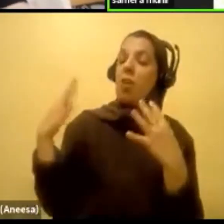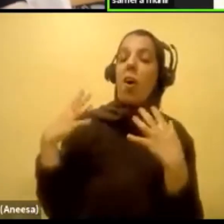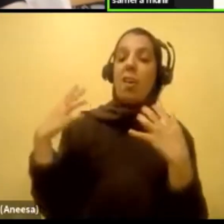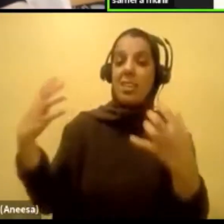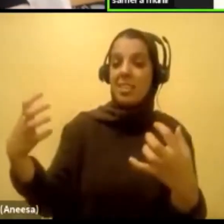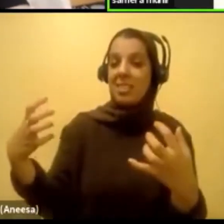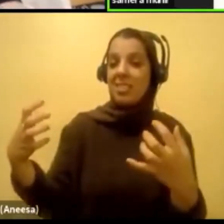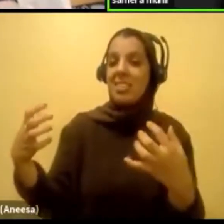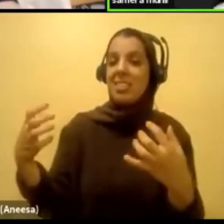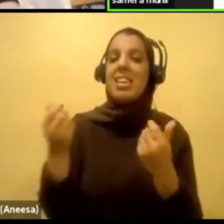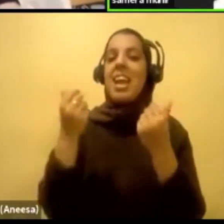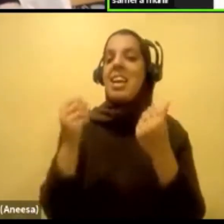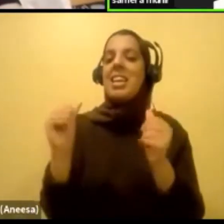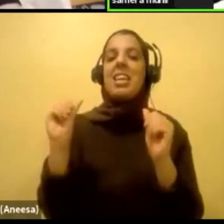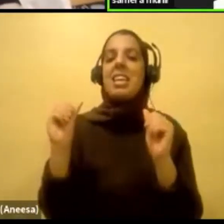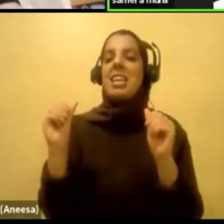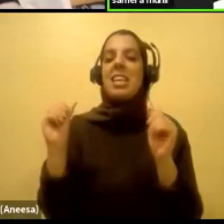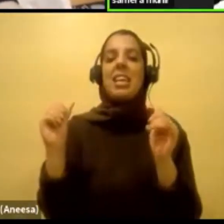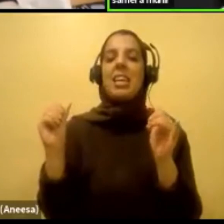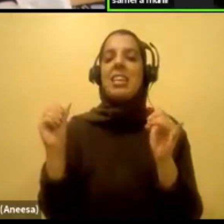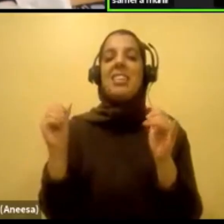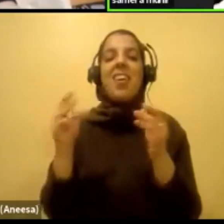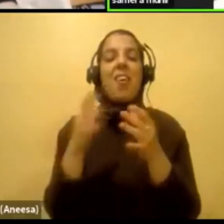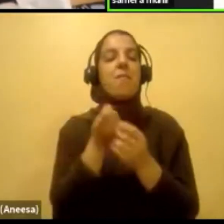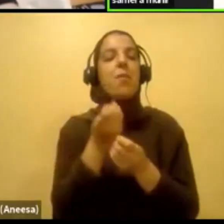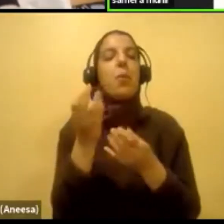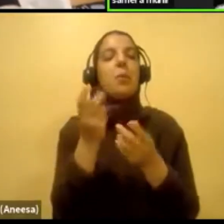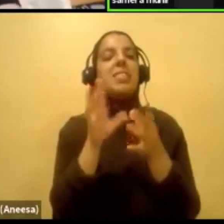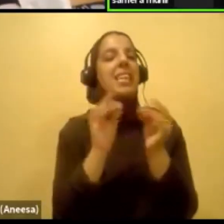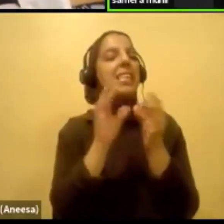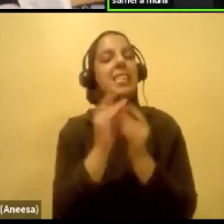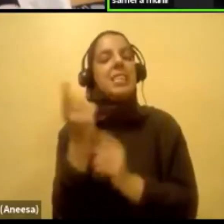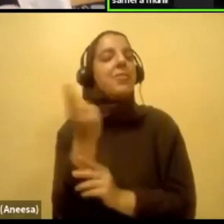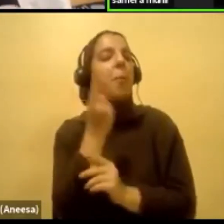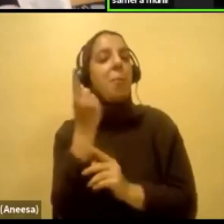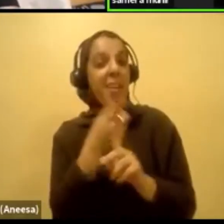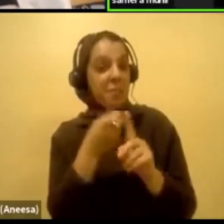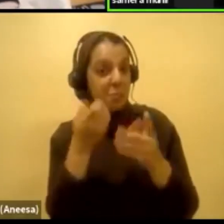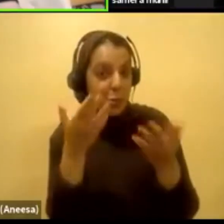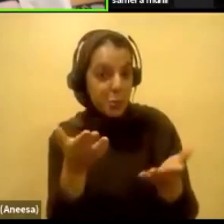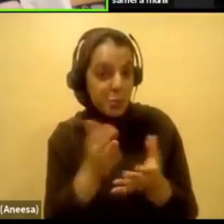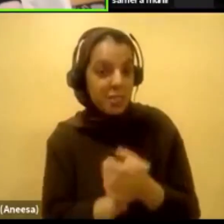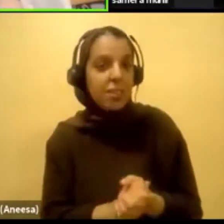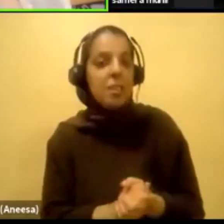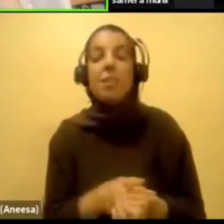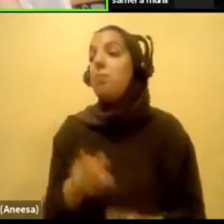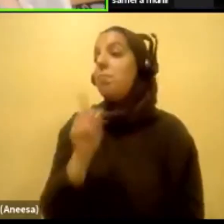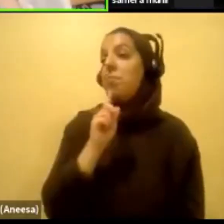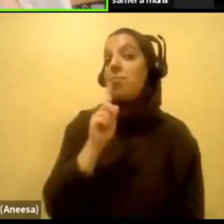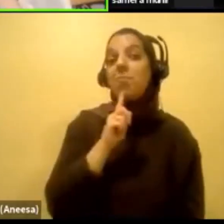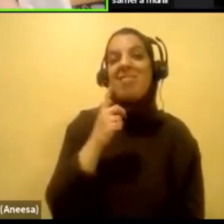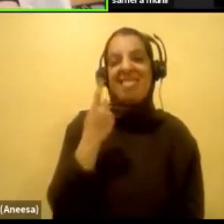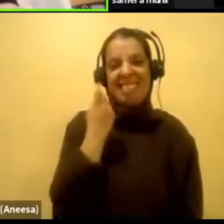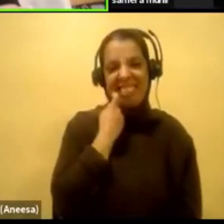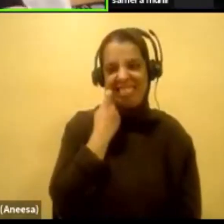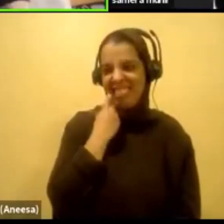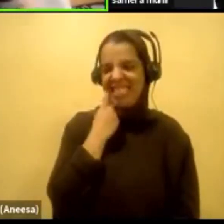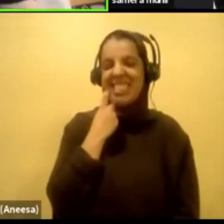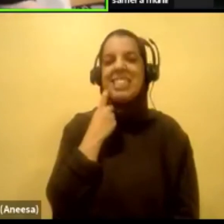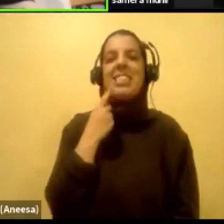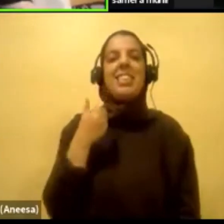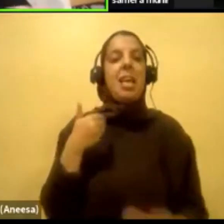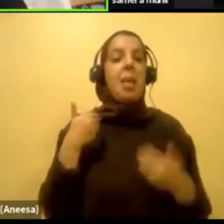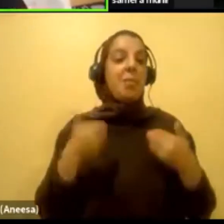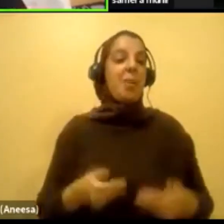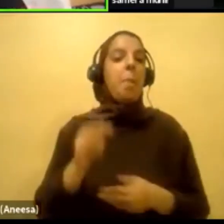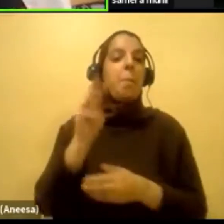you know, one few sentences of something from you? Sure. So like I said in the beginning, I'm sure you know now, my name